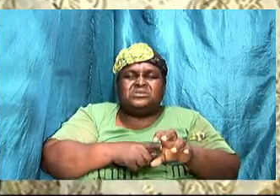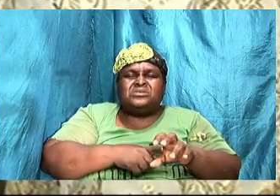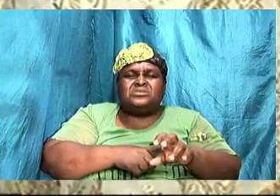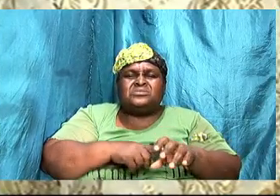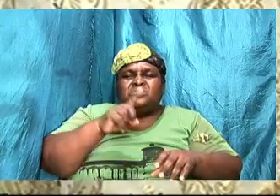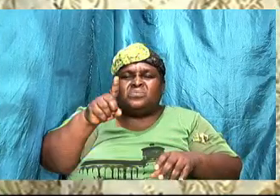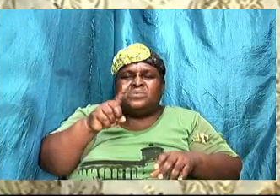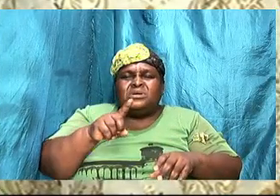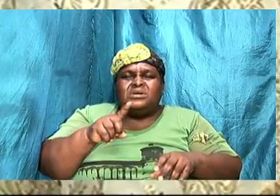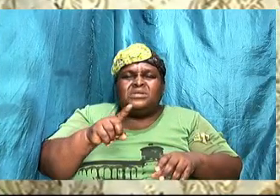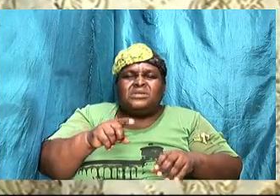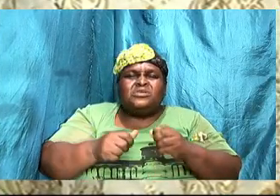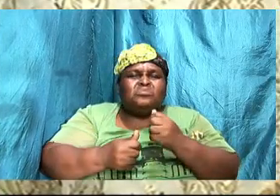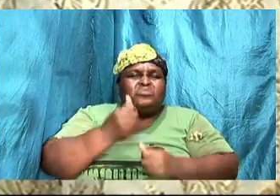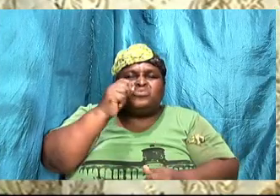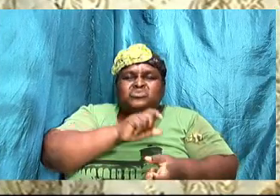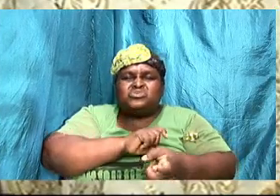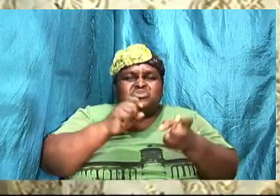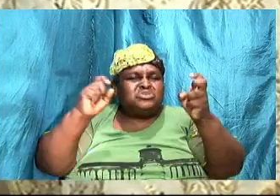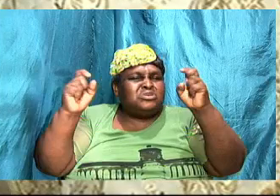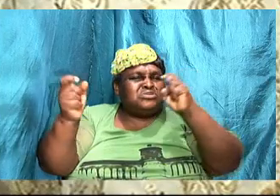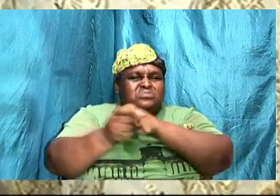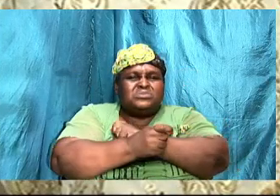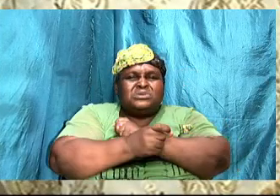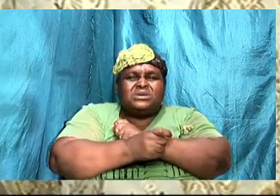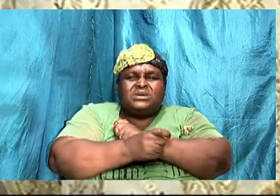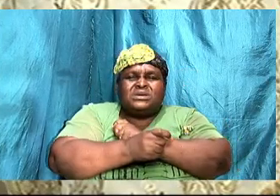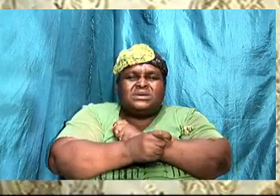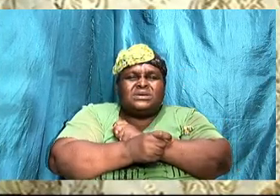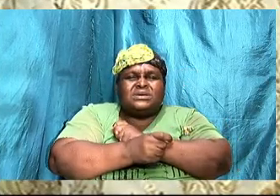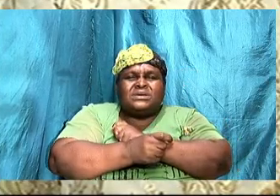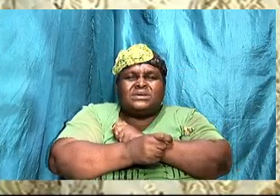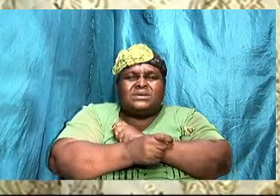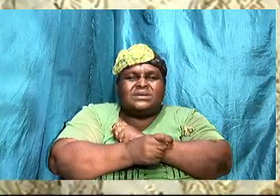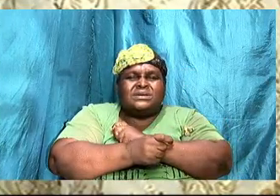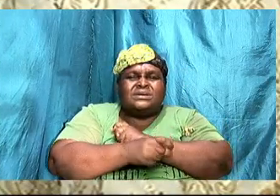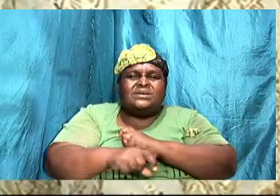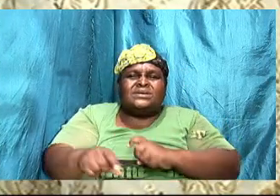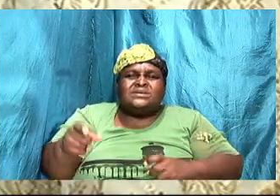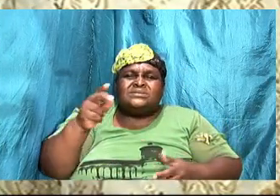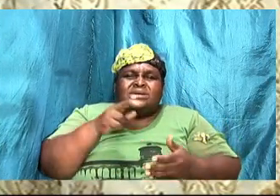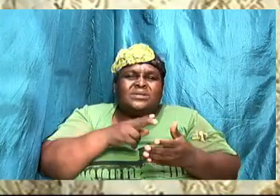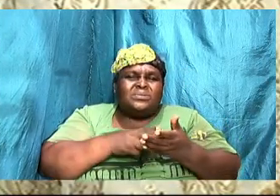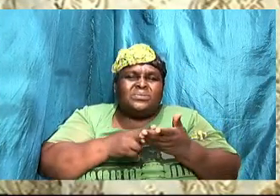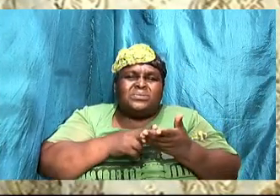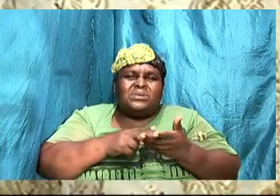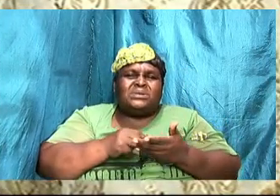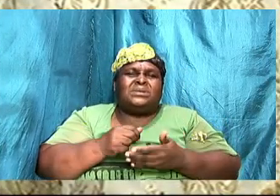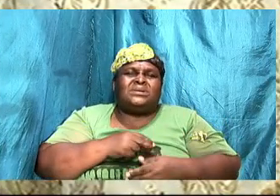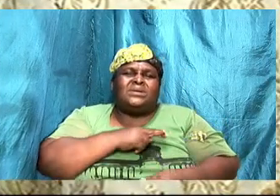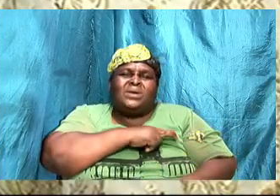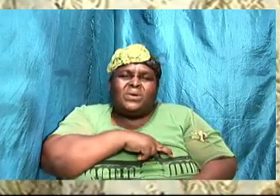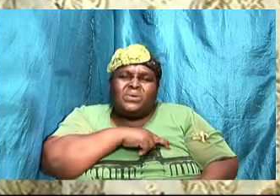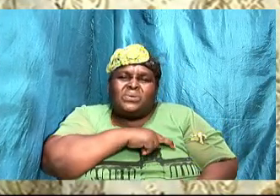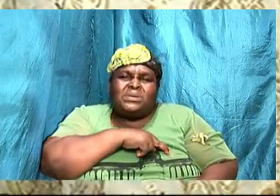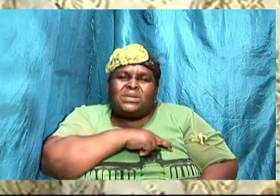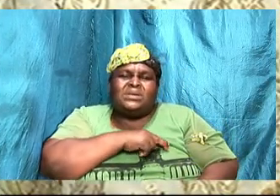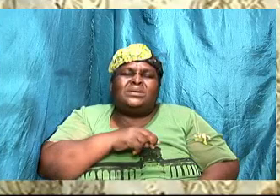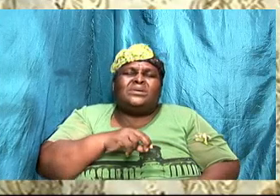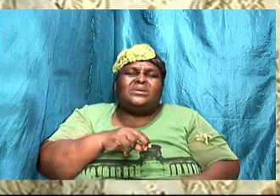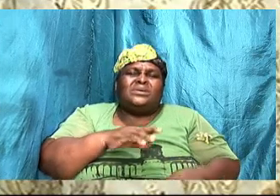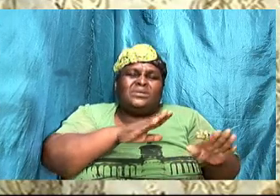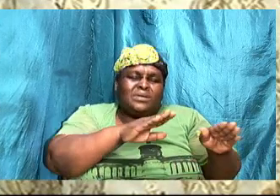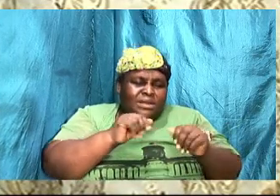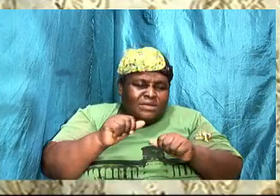And you say, look here, honey, you know, you've been leaving the shoes, or you've been leaving, you come inside the house and the dirt is on there. Because,